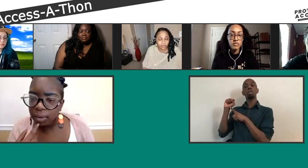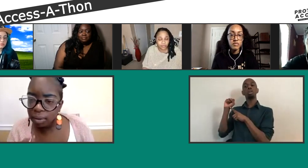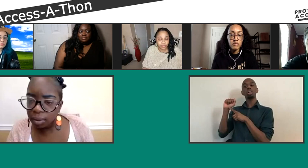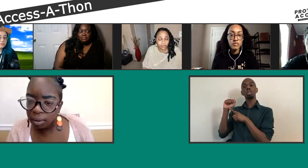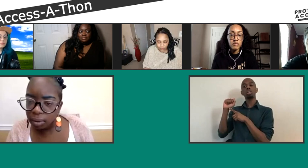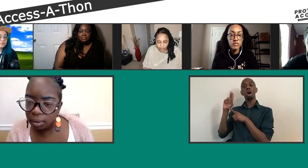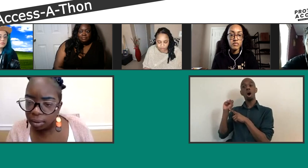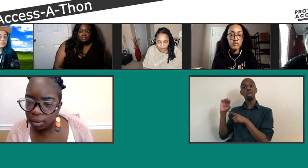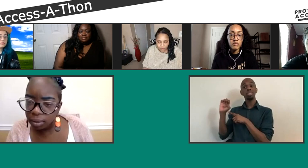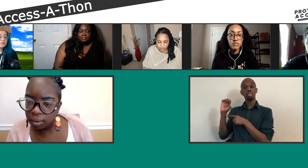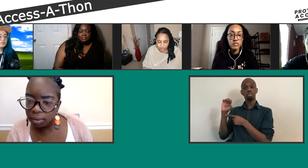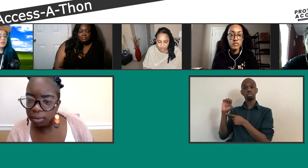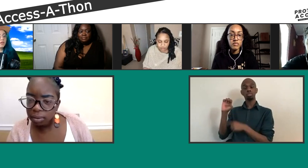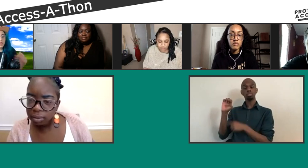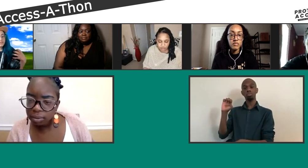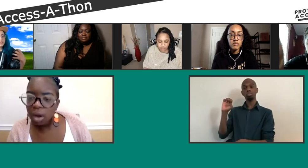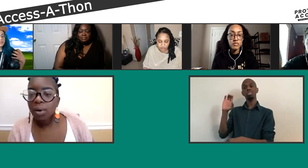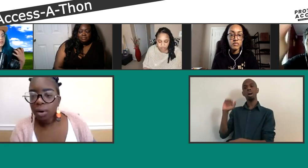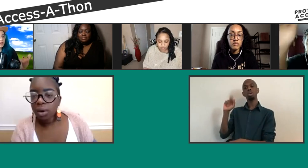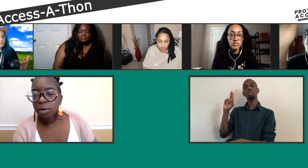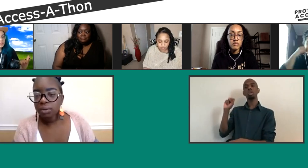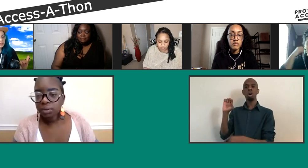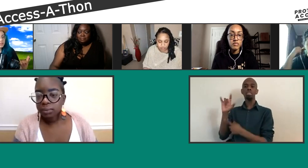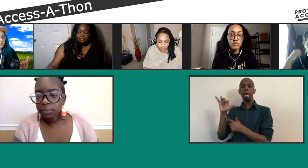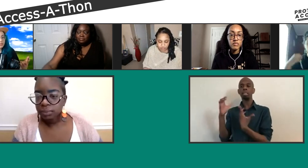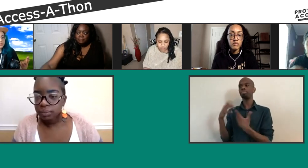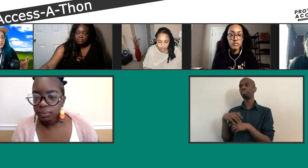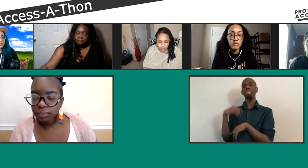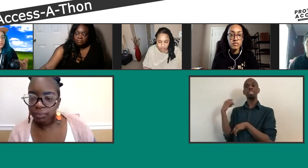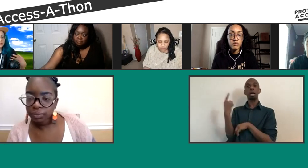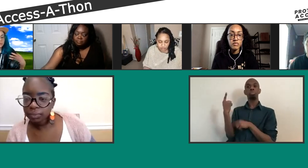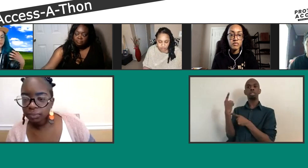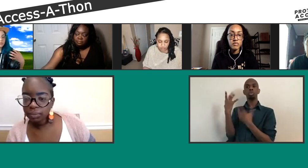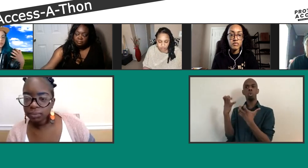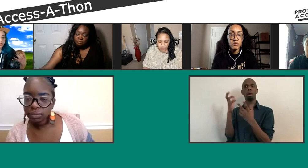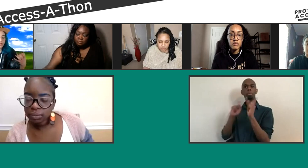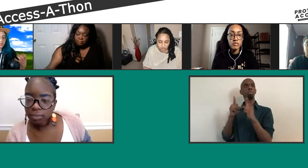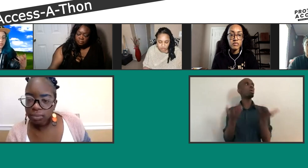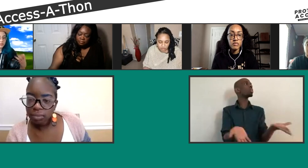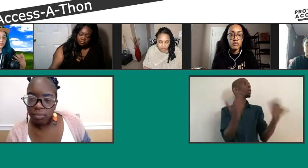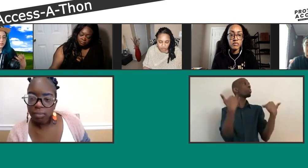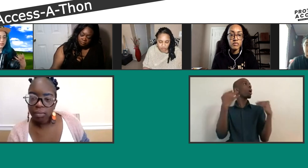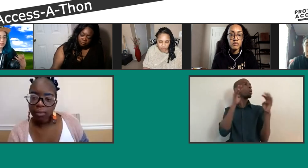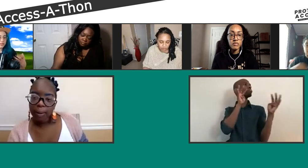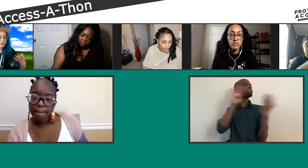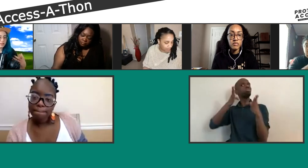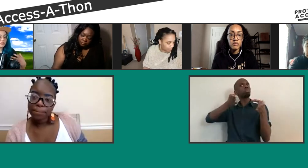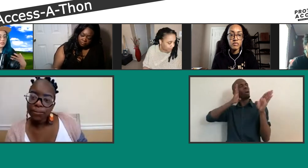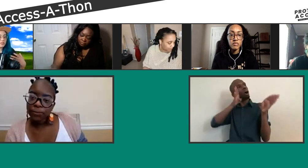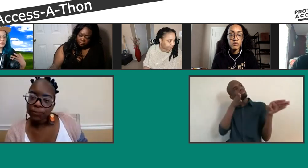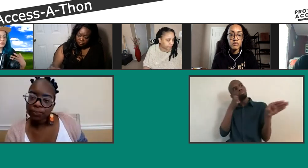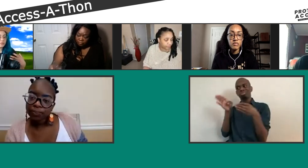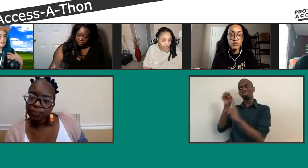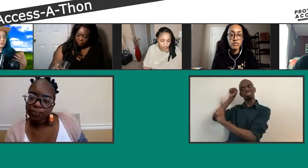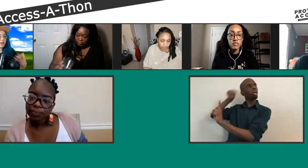So if I have a what, can you repeat that, please? If there's a cause that you would like to bring attention to, maybe a hashtag, something like that, that you would